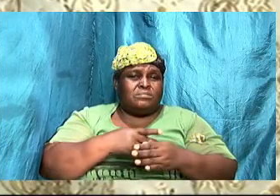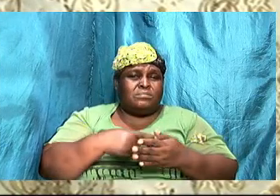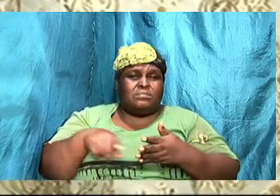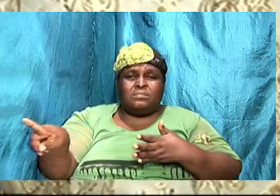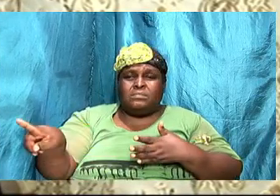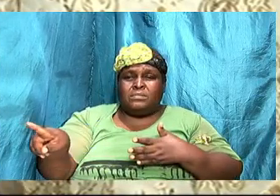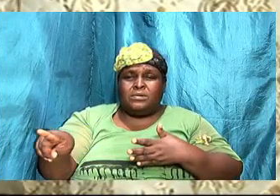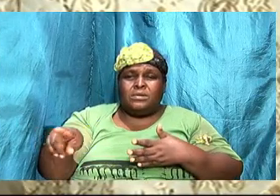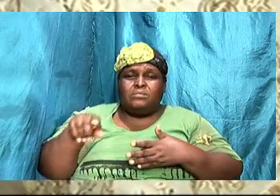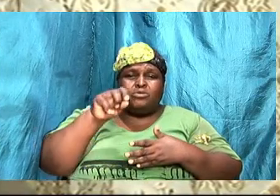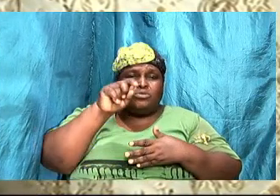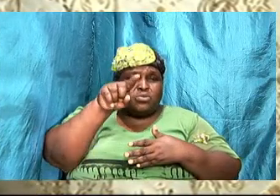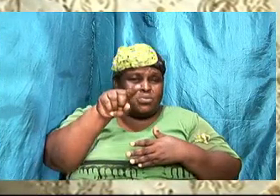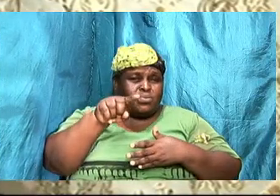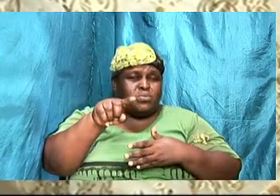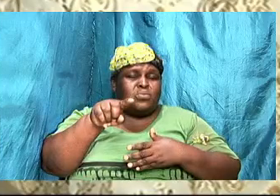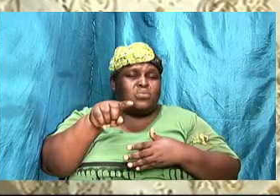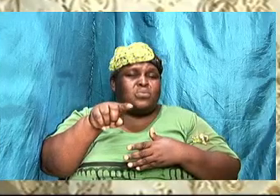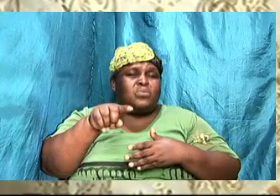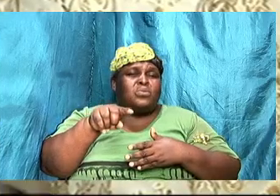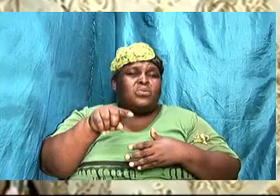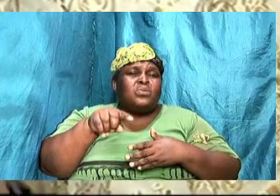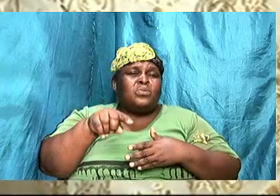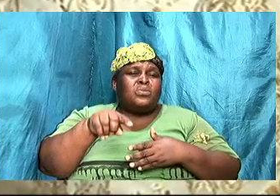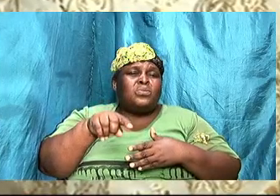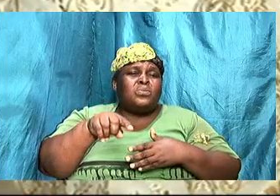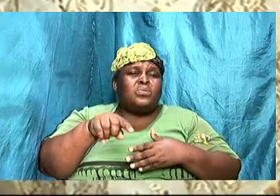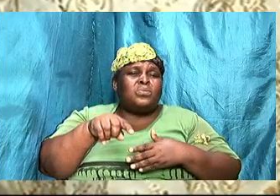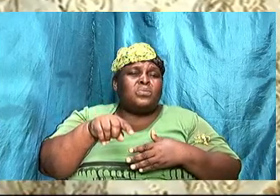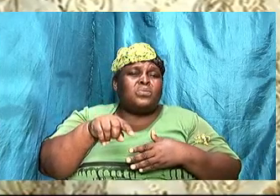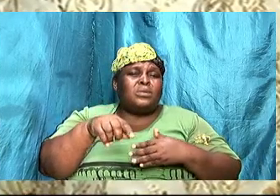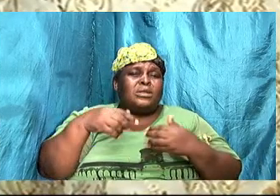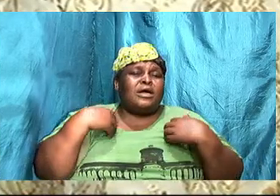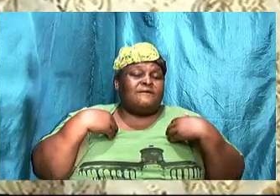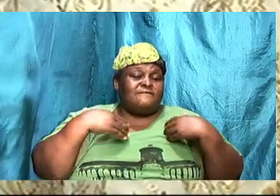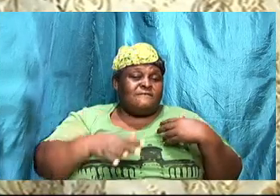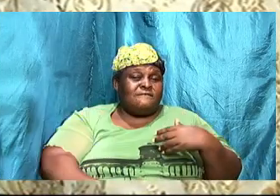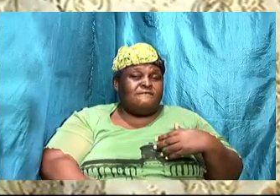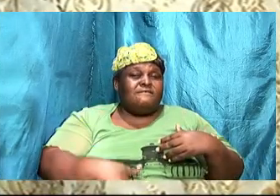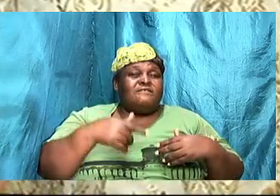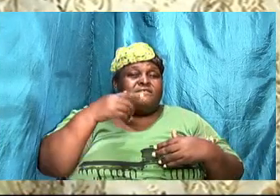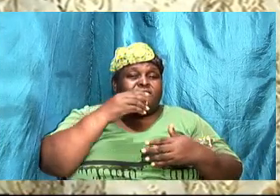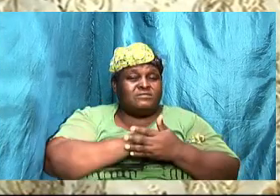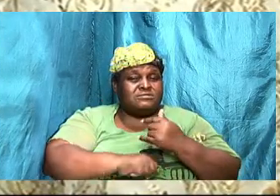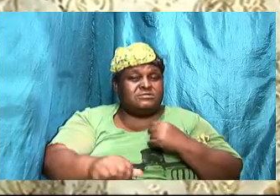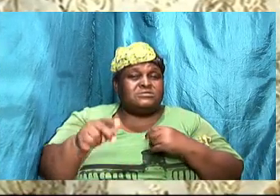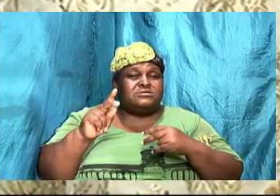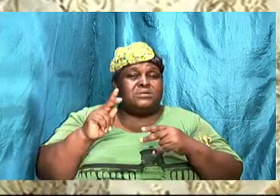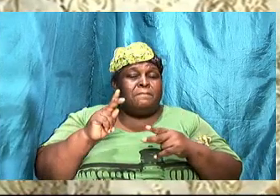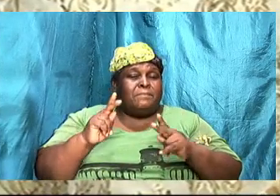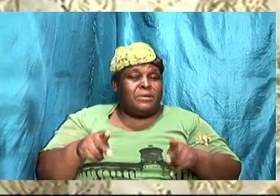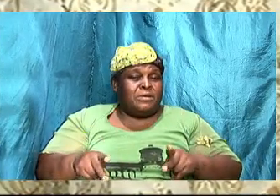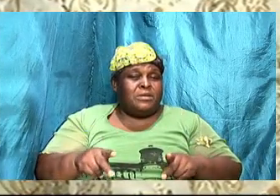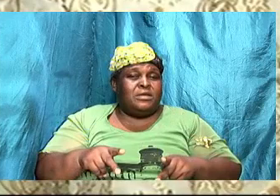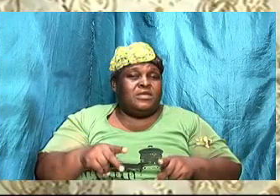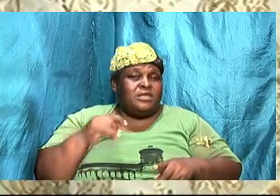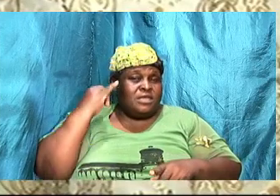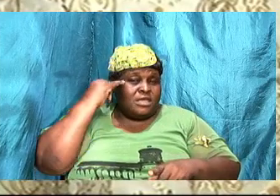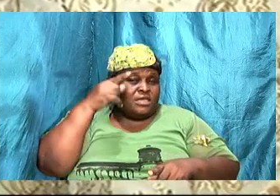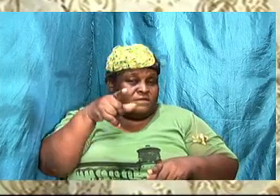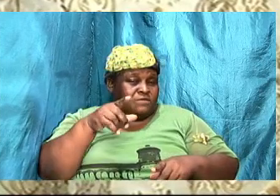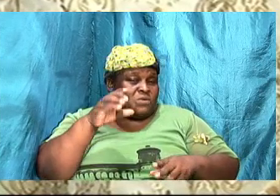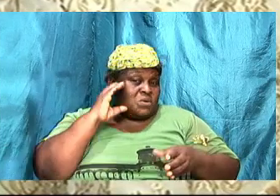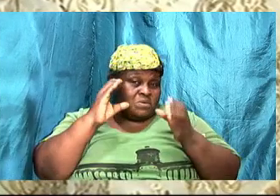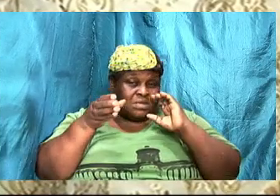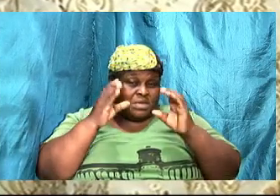you will develop feelings for somebody if you communicate three or more times per week. And I want us to